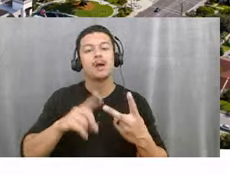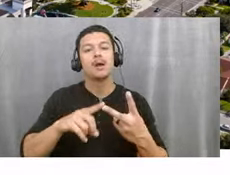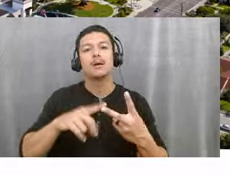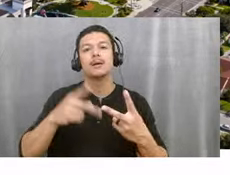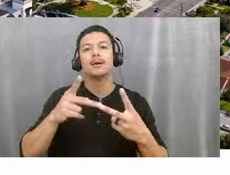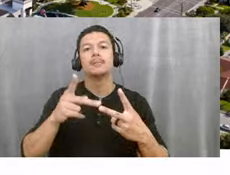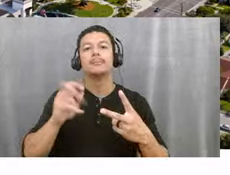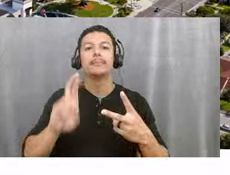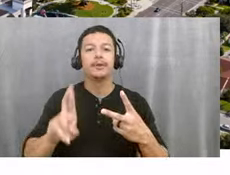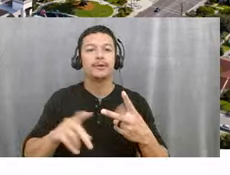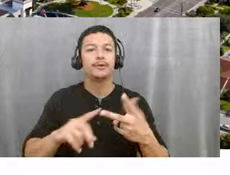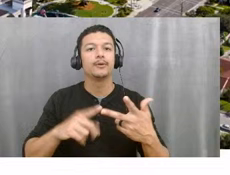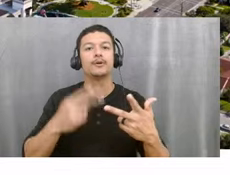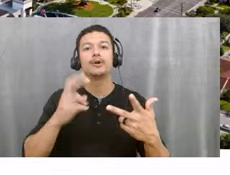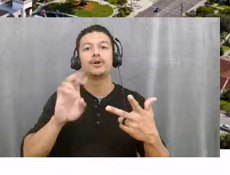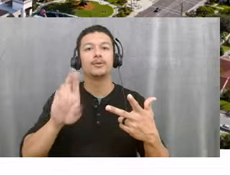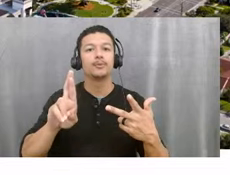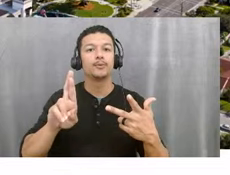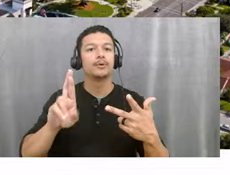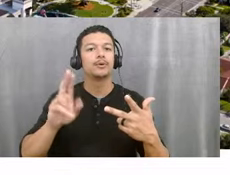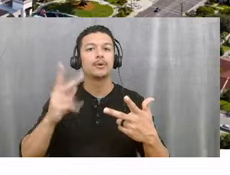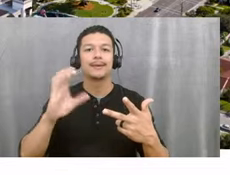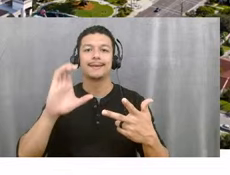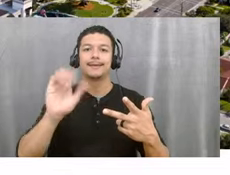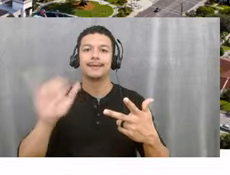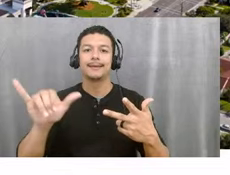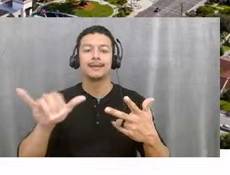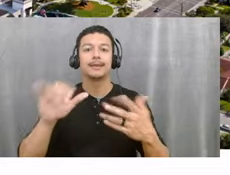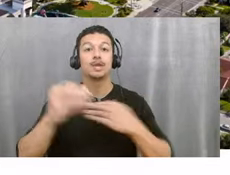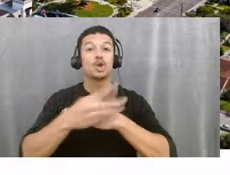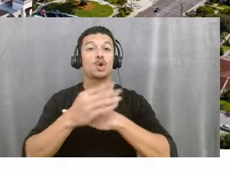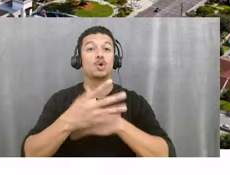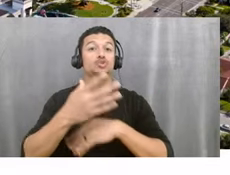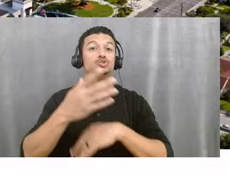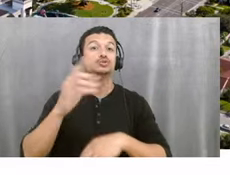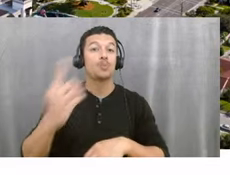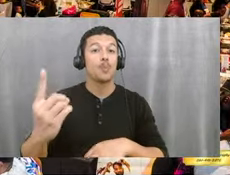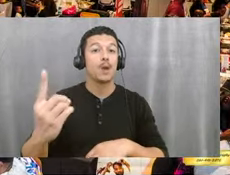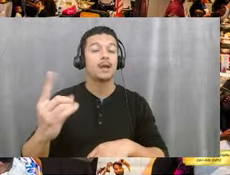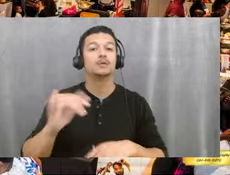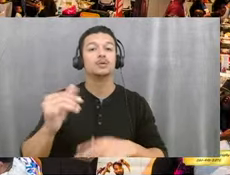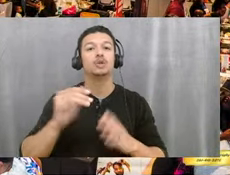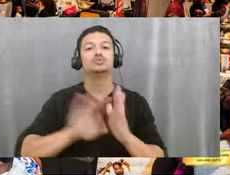ocean one, the town square master plan, and the development agreements for that project.